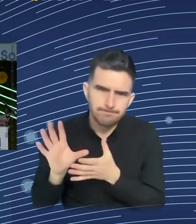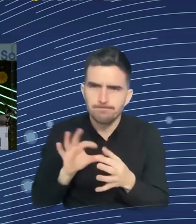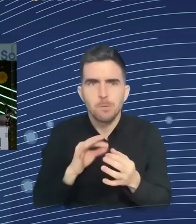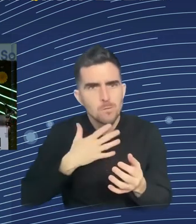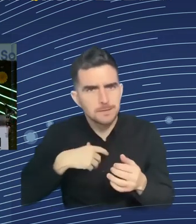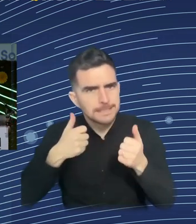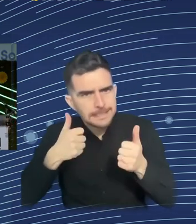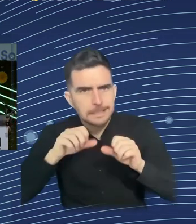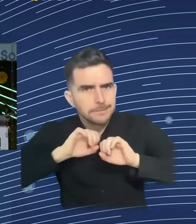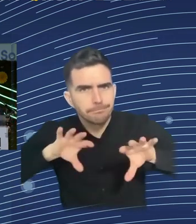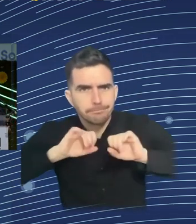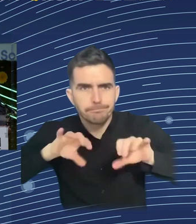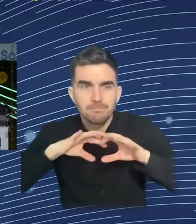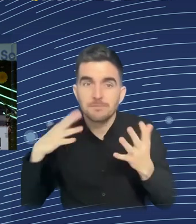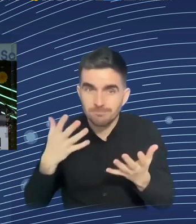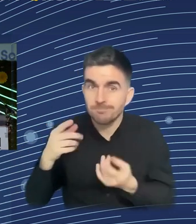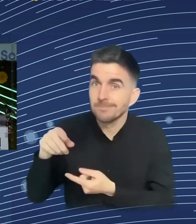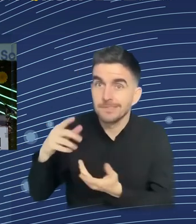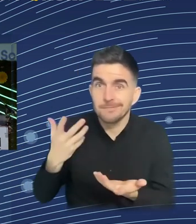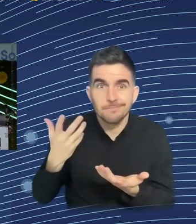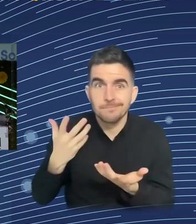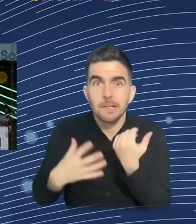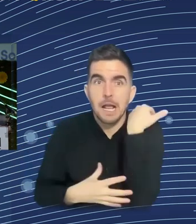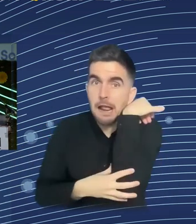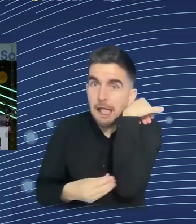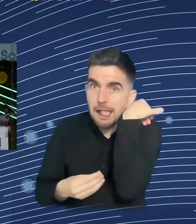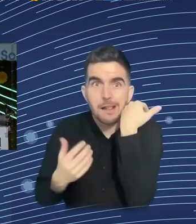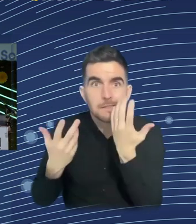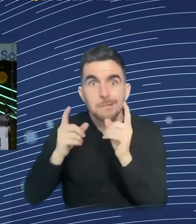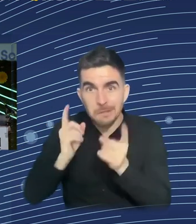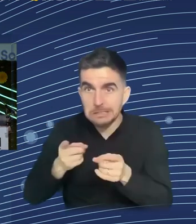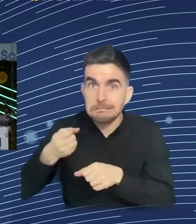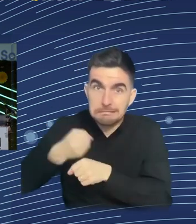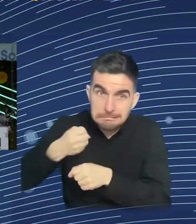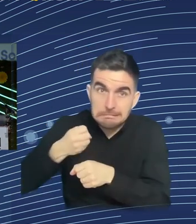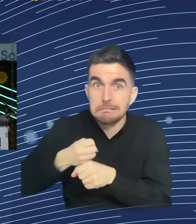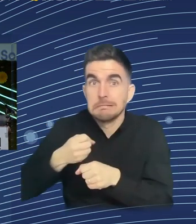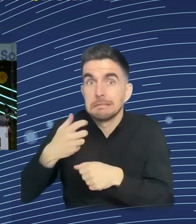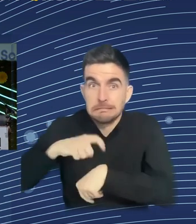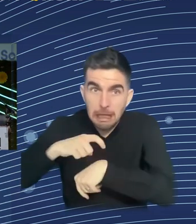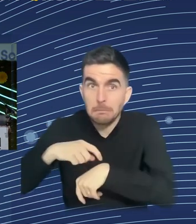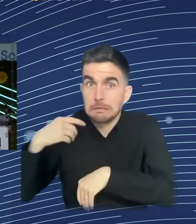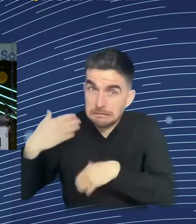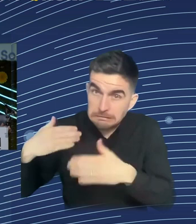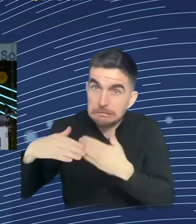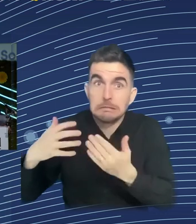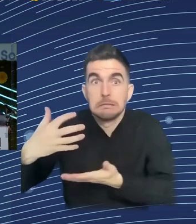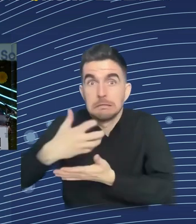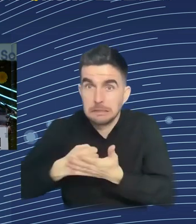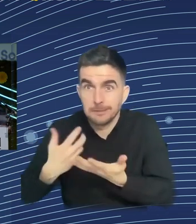That's misfortune. What can you do? So, as we are taking more time off, more demand